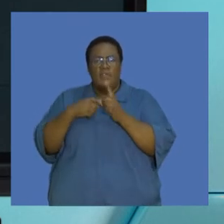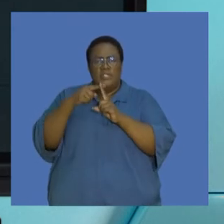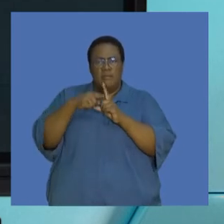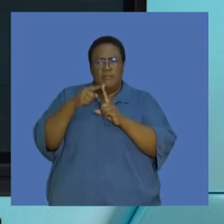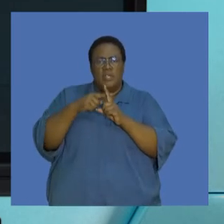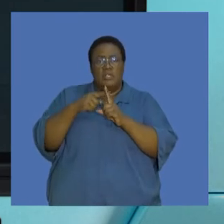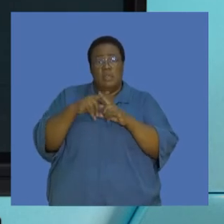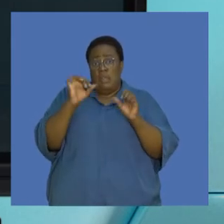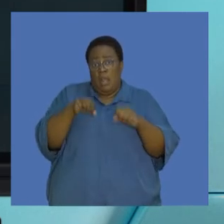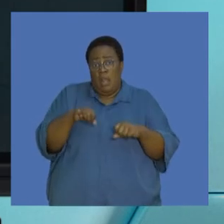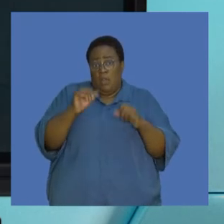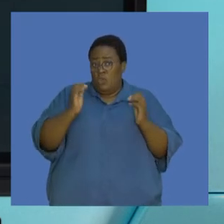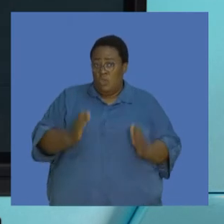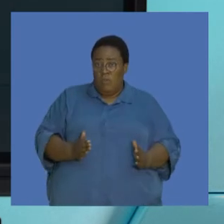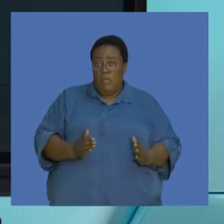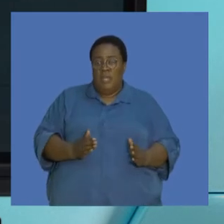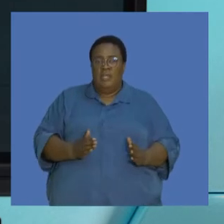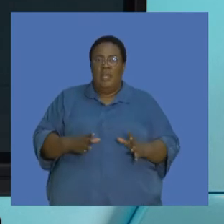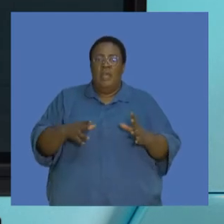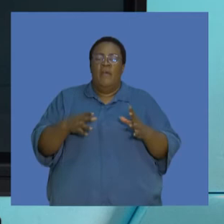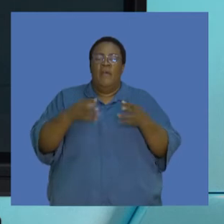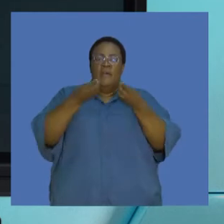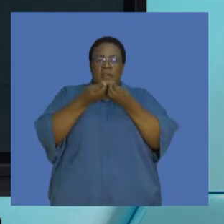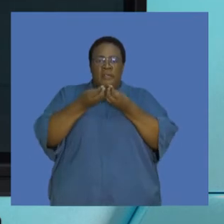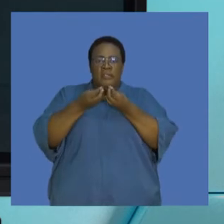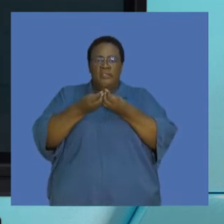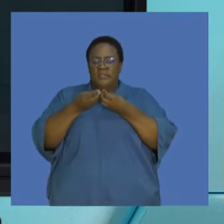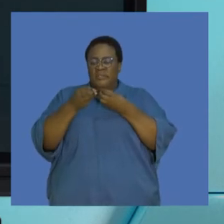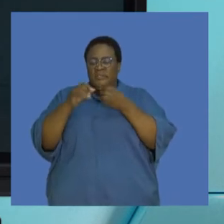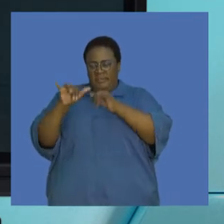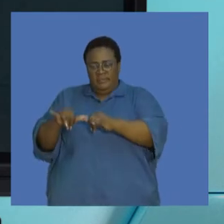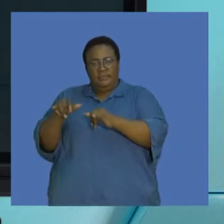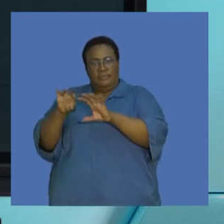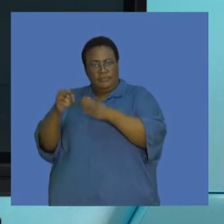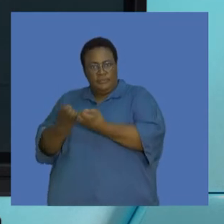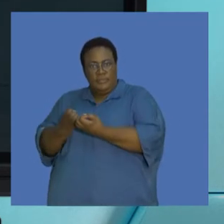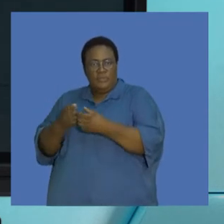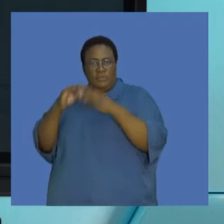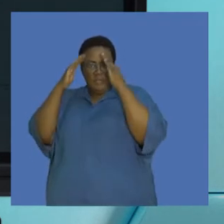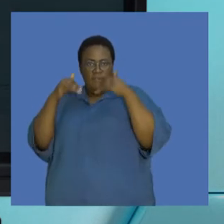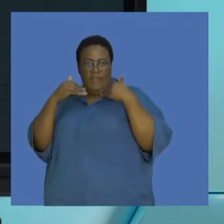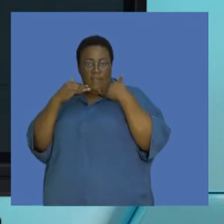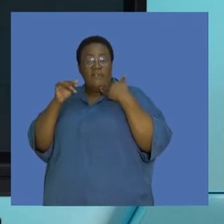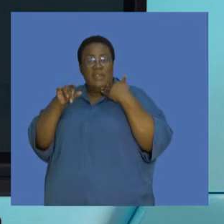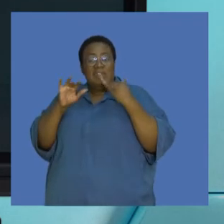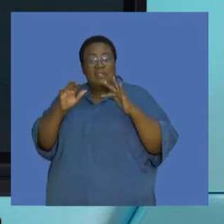range that allows humans and the organisms that inhabit Earth to be able to survive. And so that's part of understanding